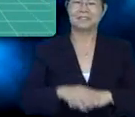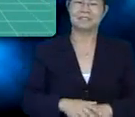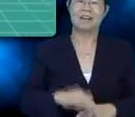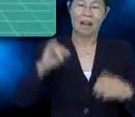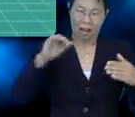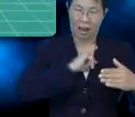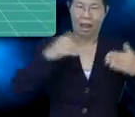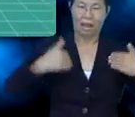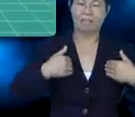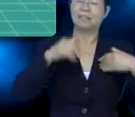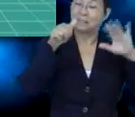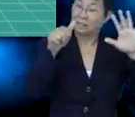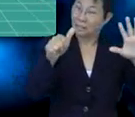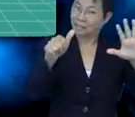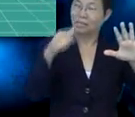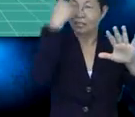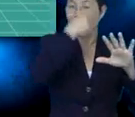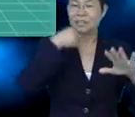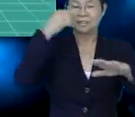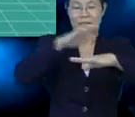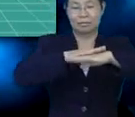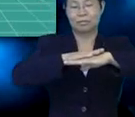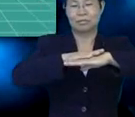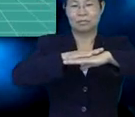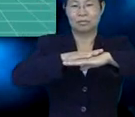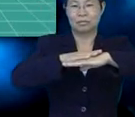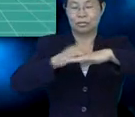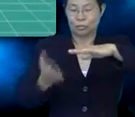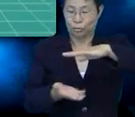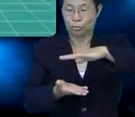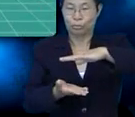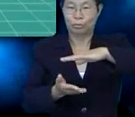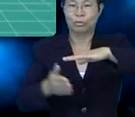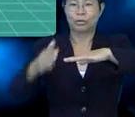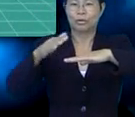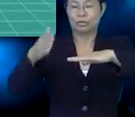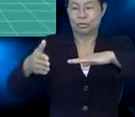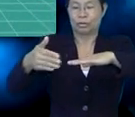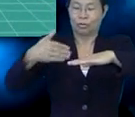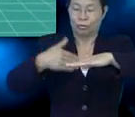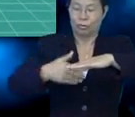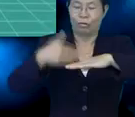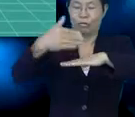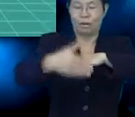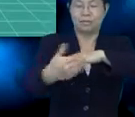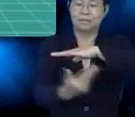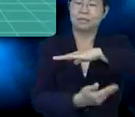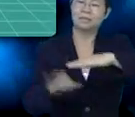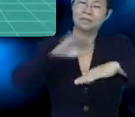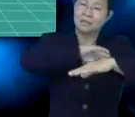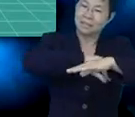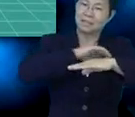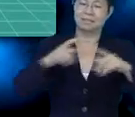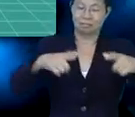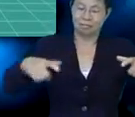my face. I have six faces. One, two, three,